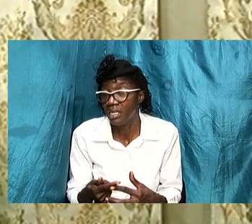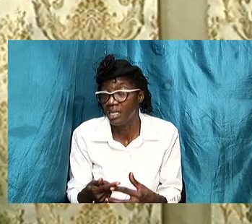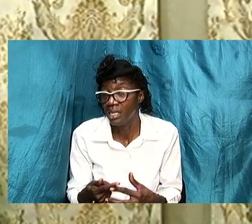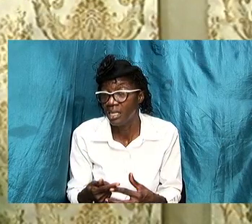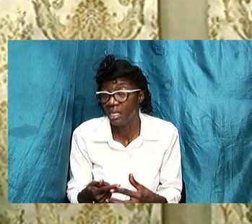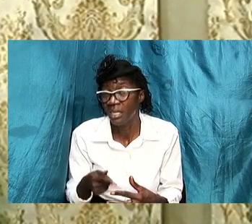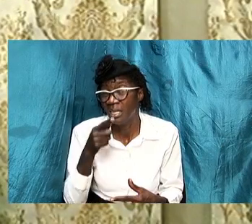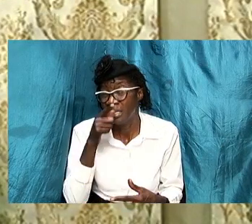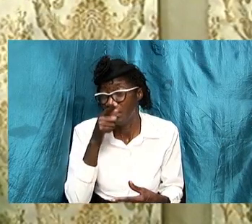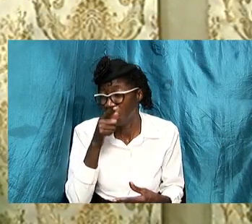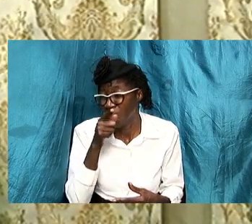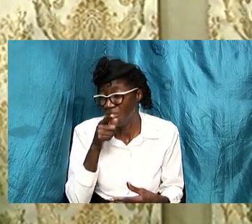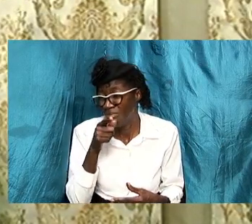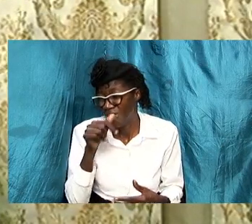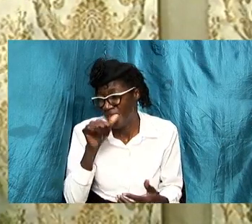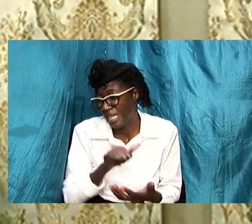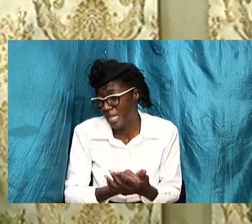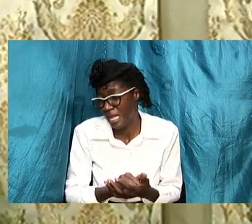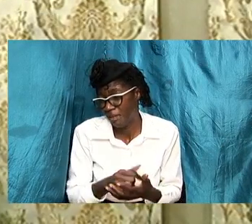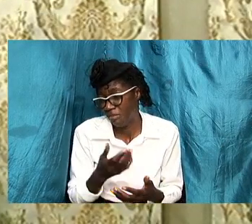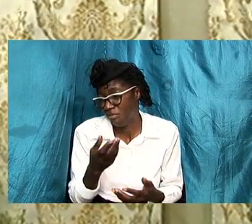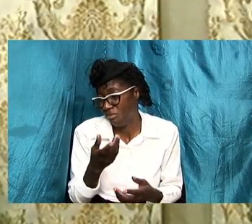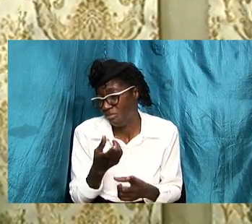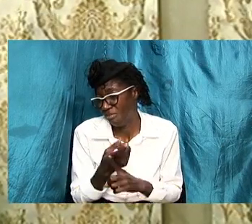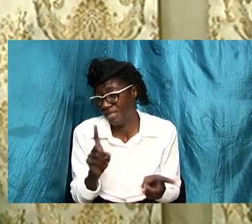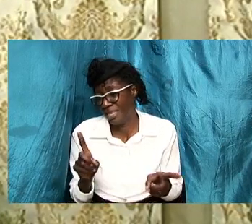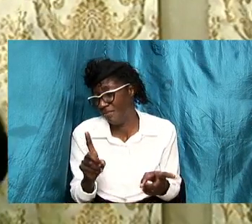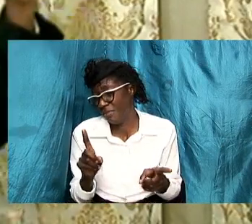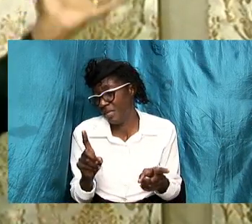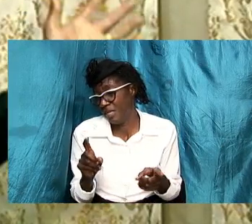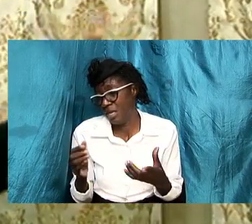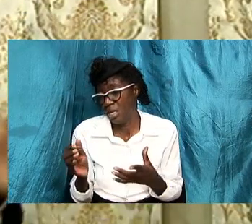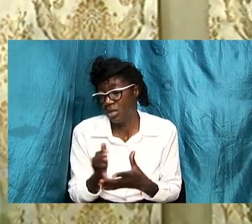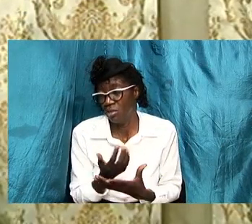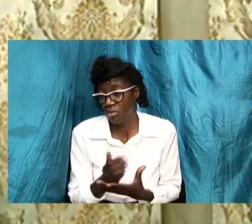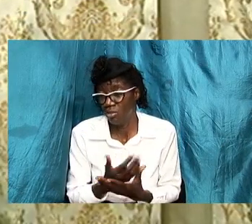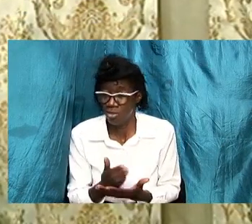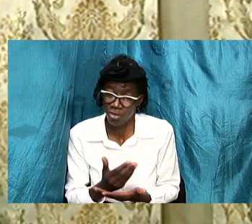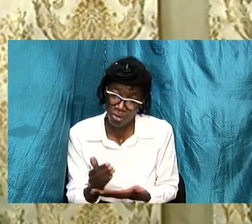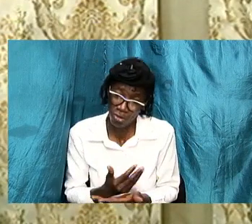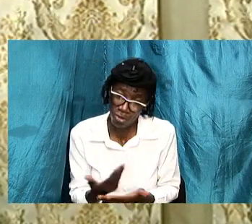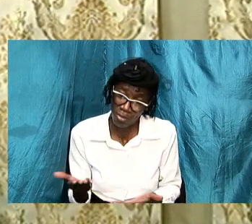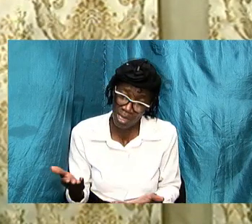on that certain things it seems common to men